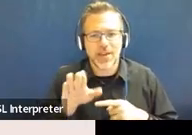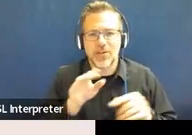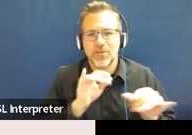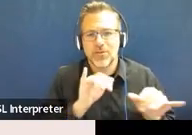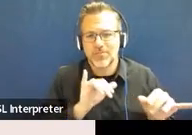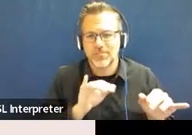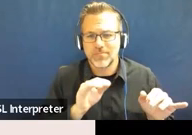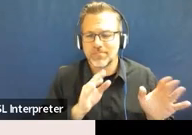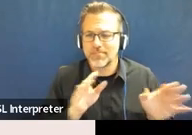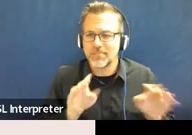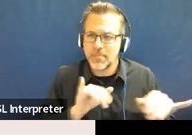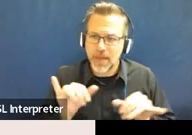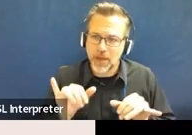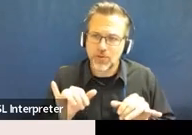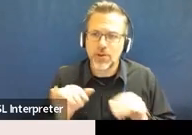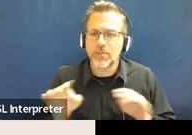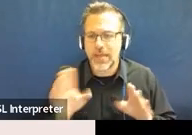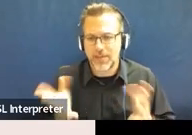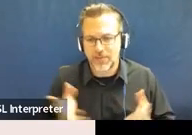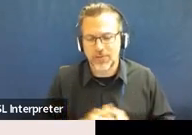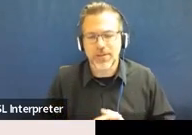aware of that if that has happened.